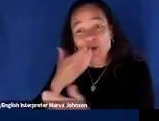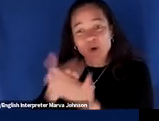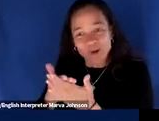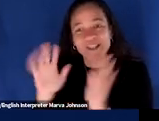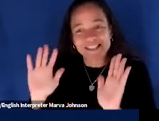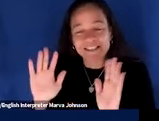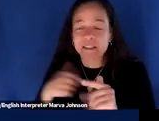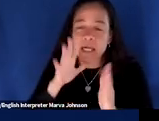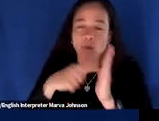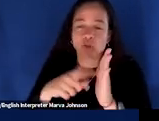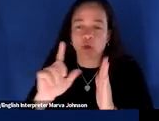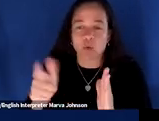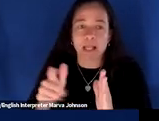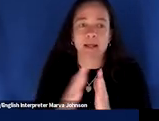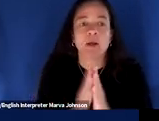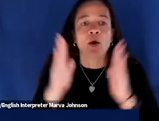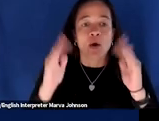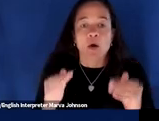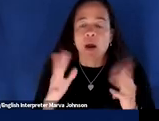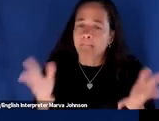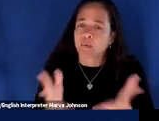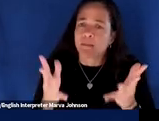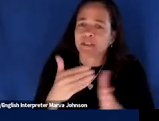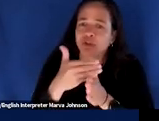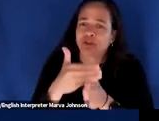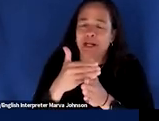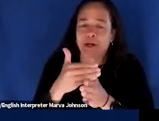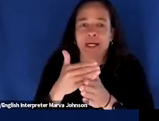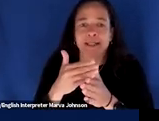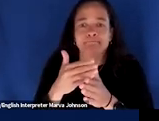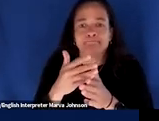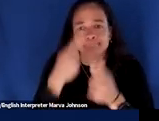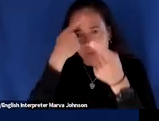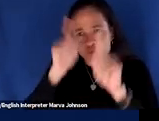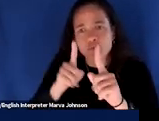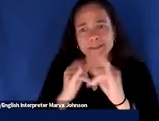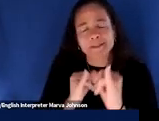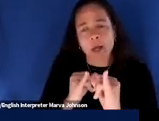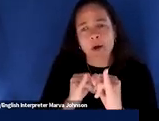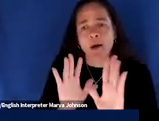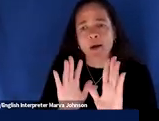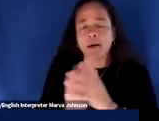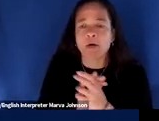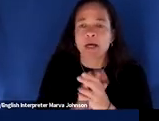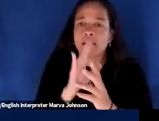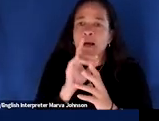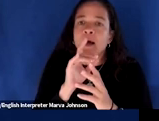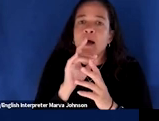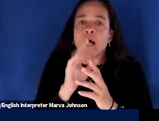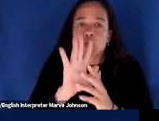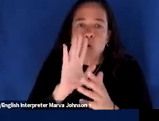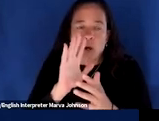shared resolve here the climate imaginary really comes to the fore this is about projecting an image projecting a brand